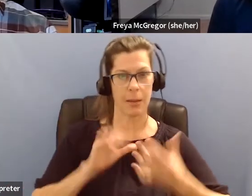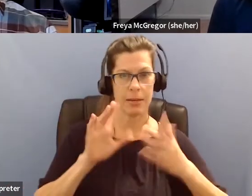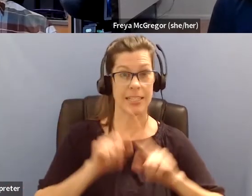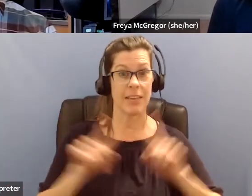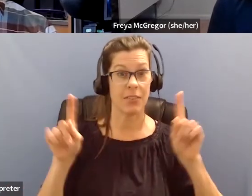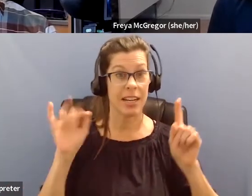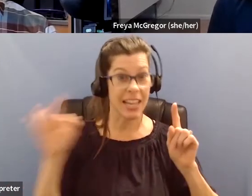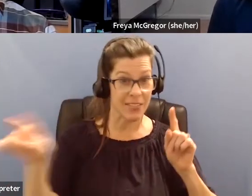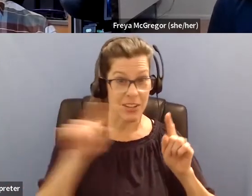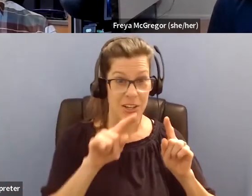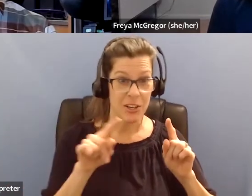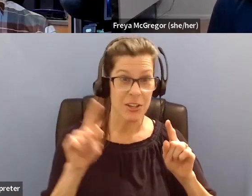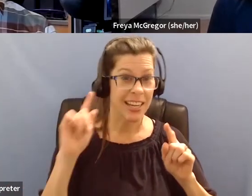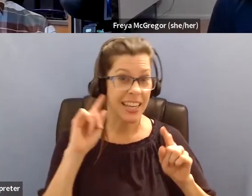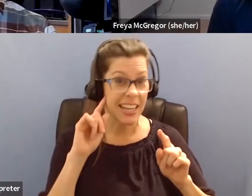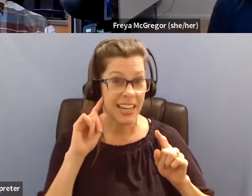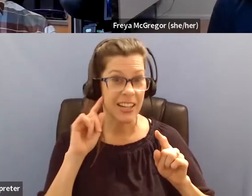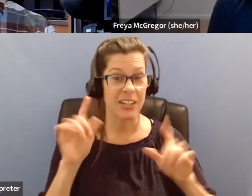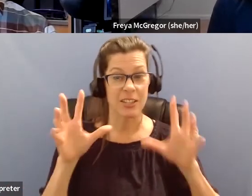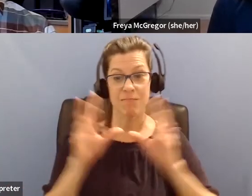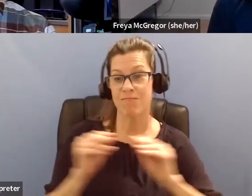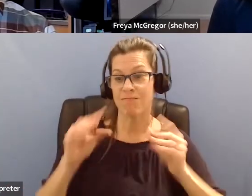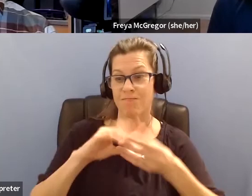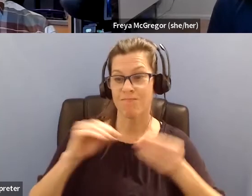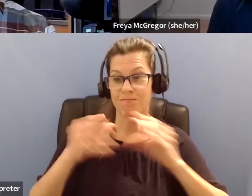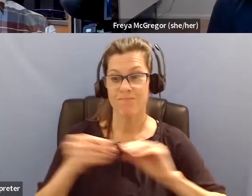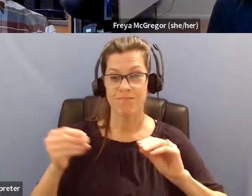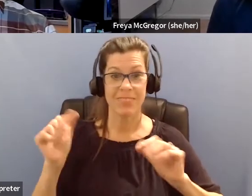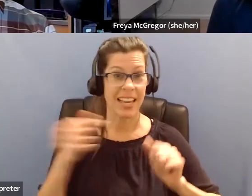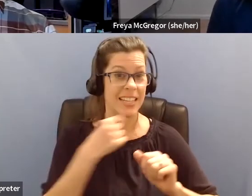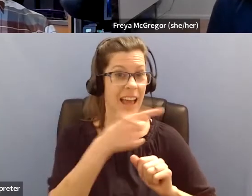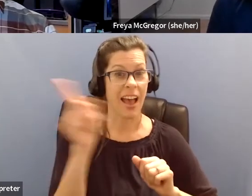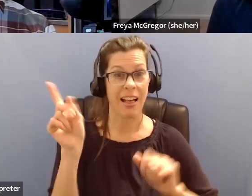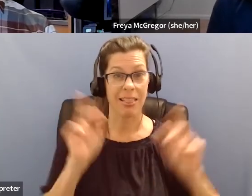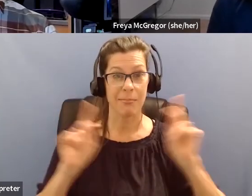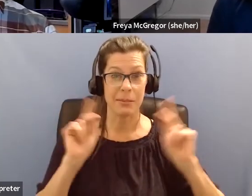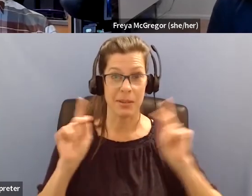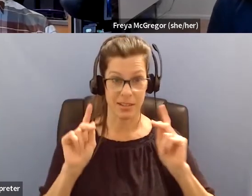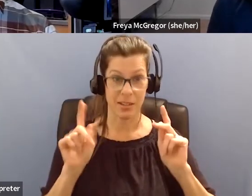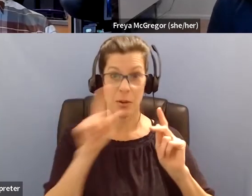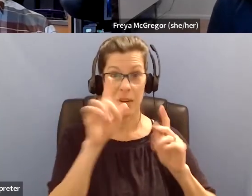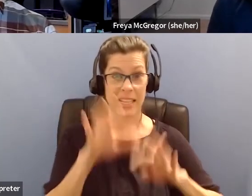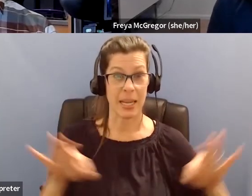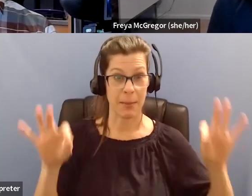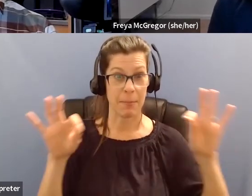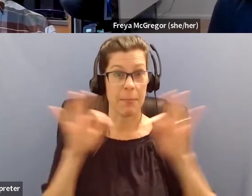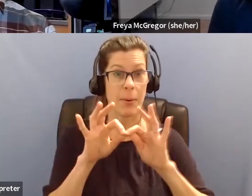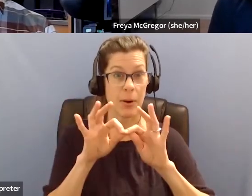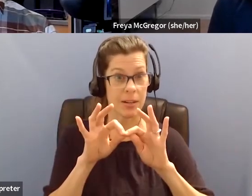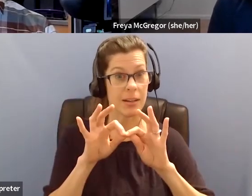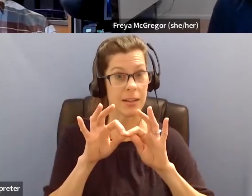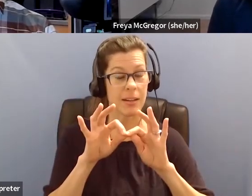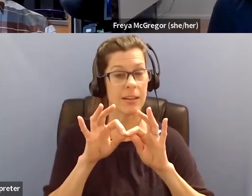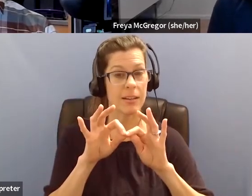are listening or that they can tell other birders, it's very important to think about